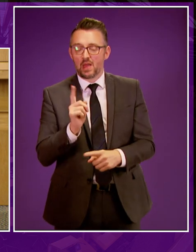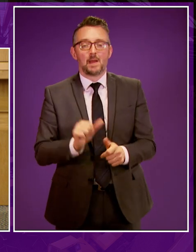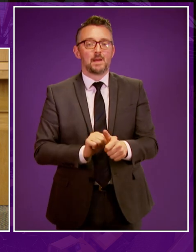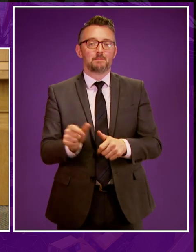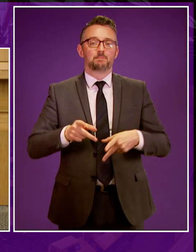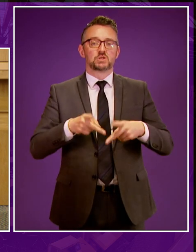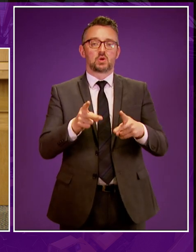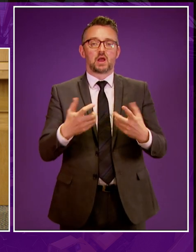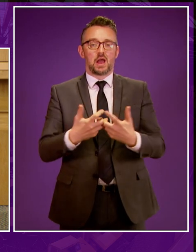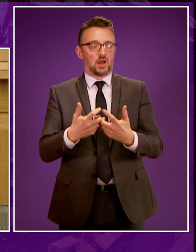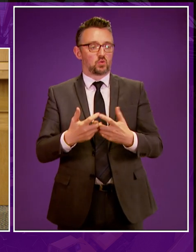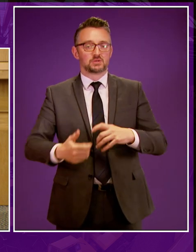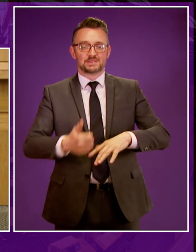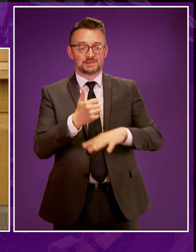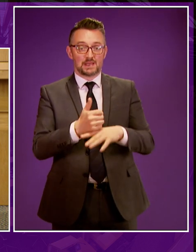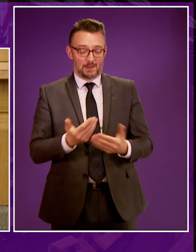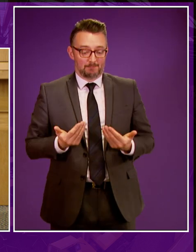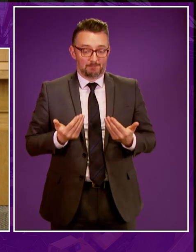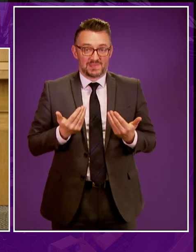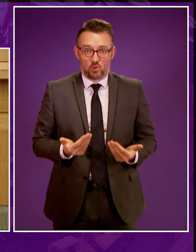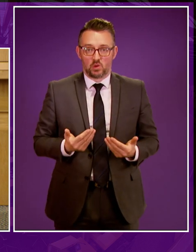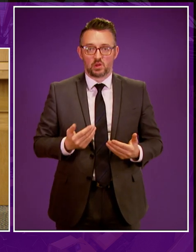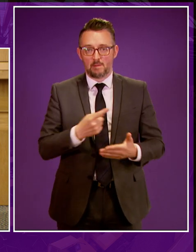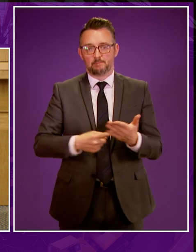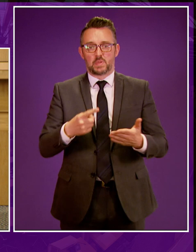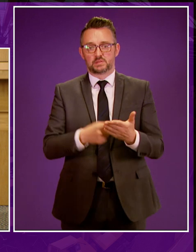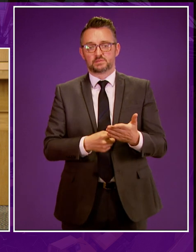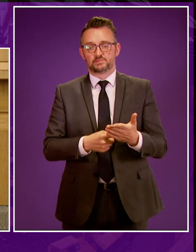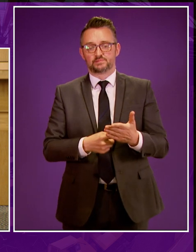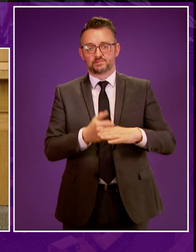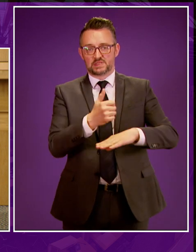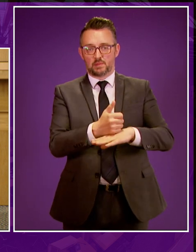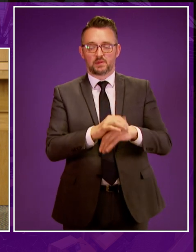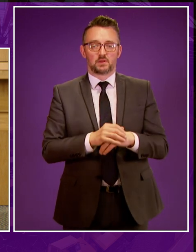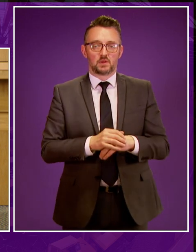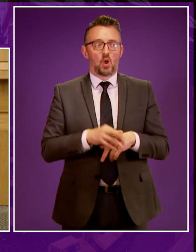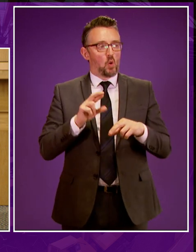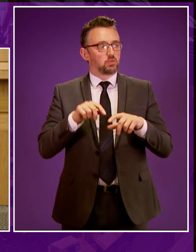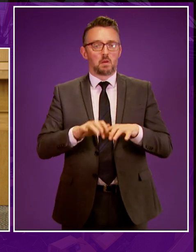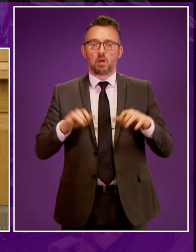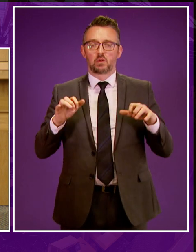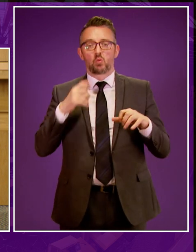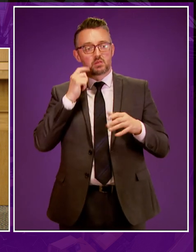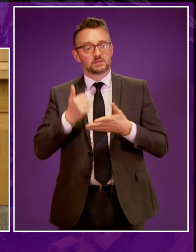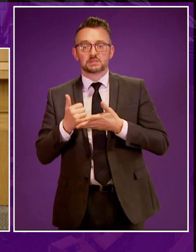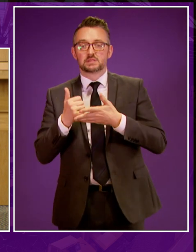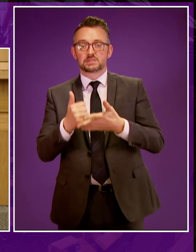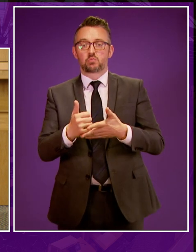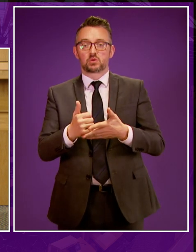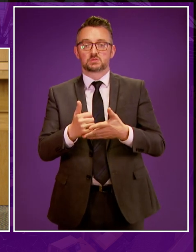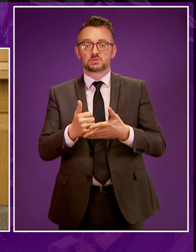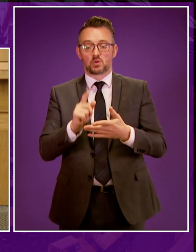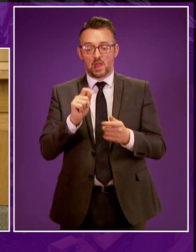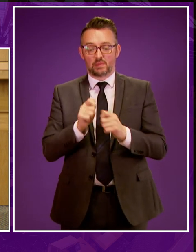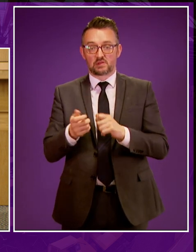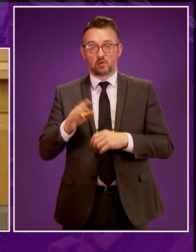of implementing an effective and immediate ban on fracking in Scotland. That said, I hope Parliament will also support the amendments lodged by